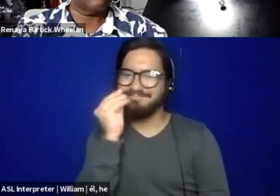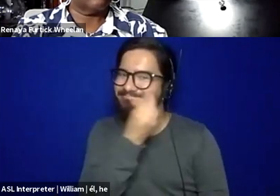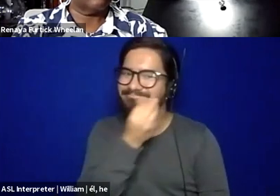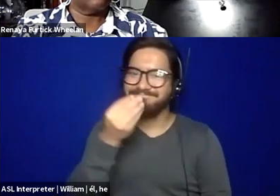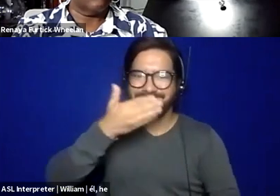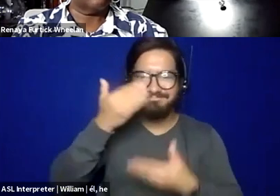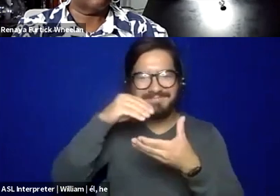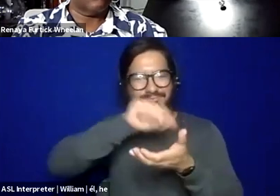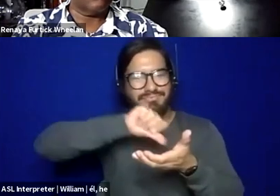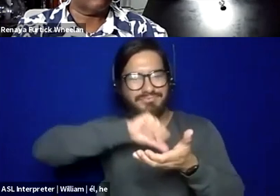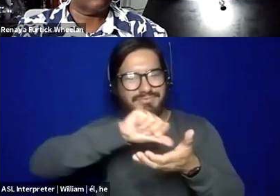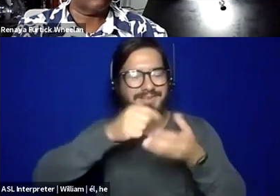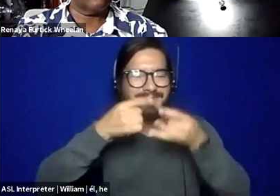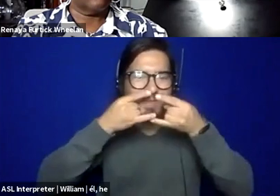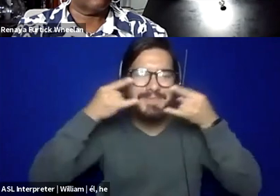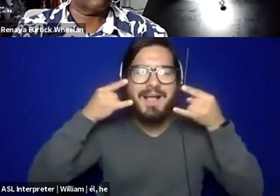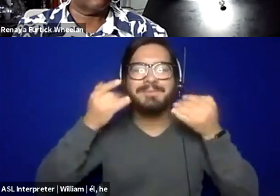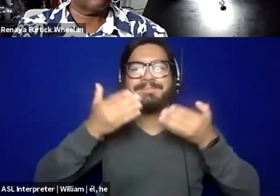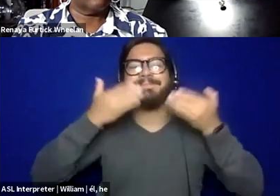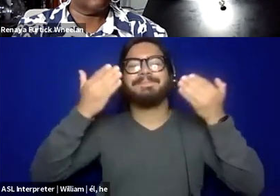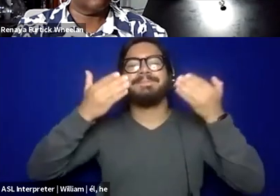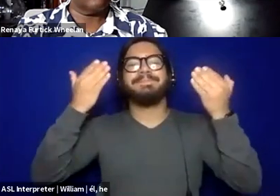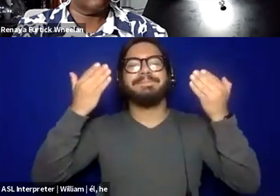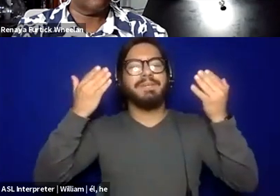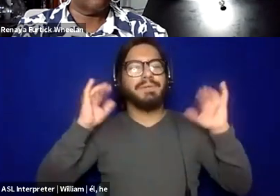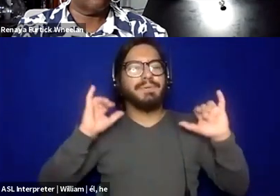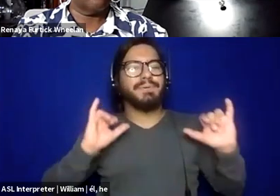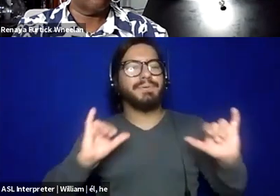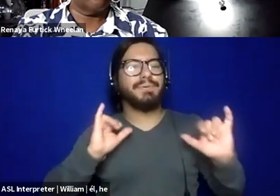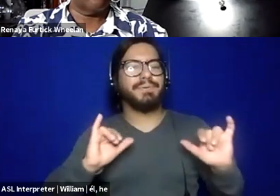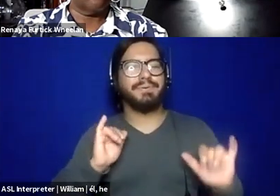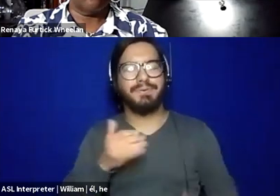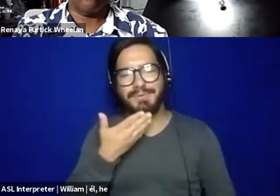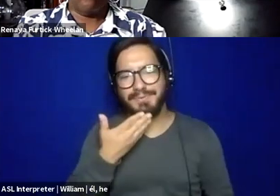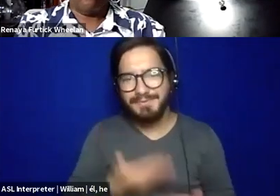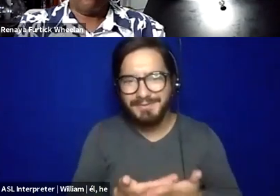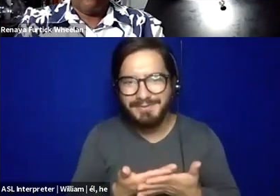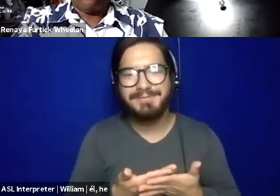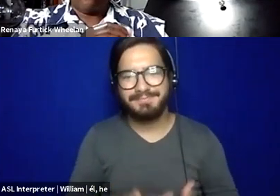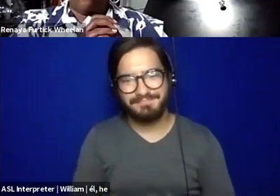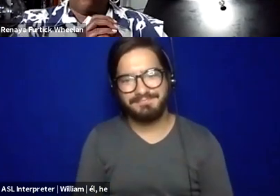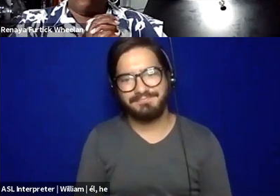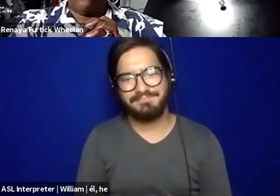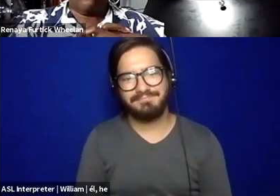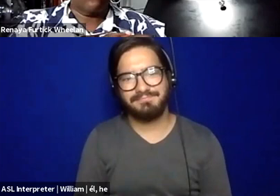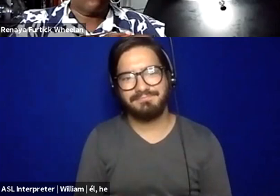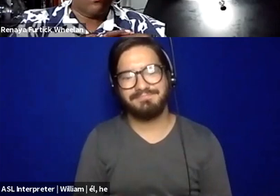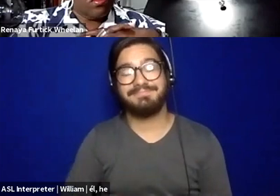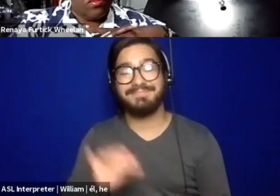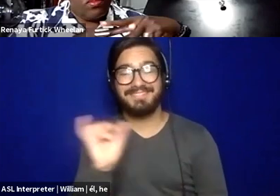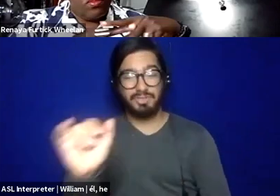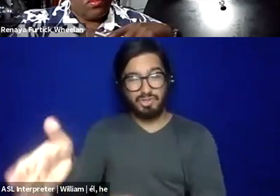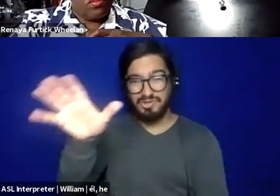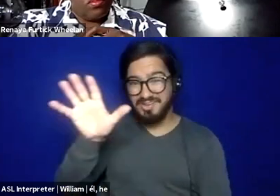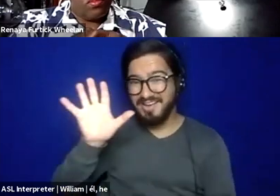that way, you know, with the, the, um, face mask, when you put it on, there's this aroma that's there, um, taking five deep breaths and